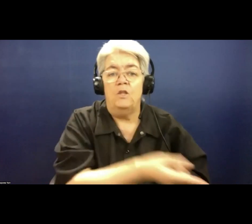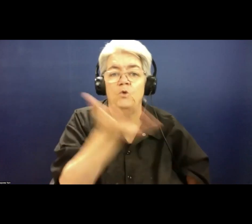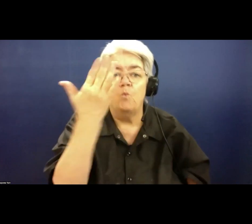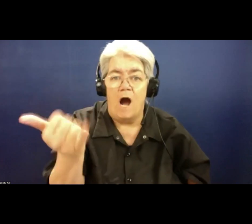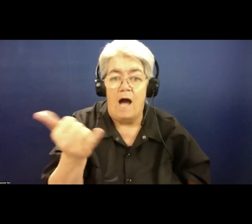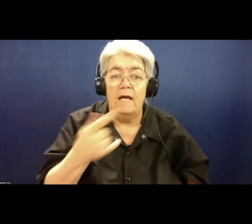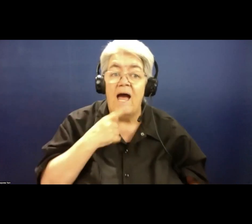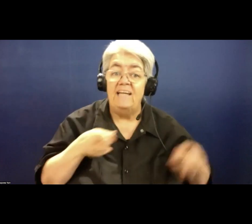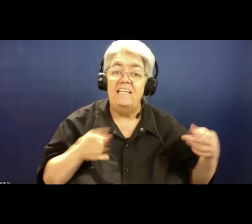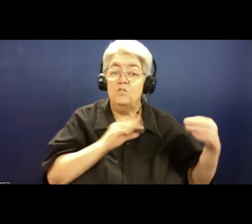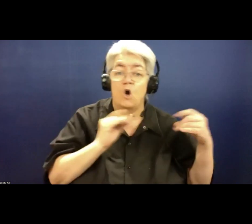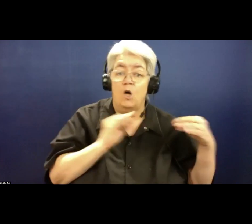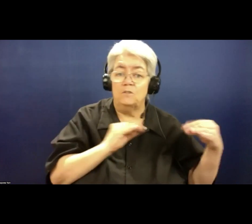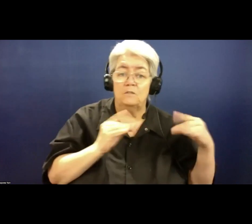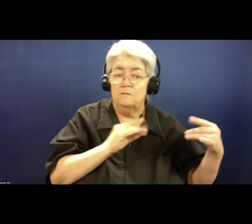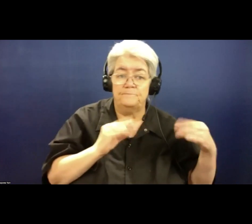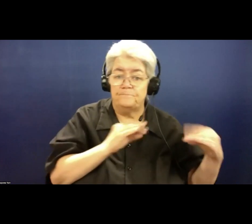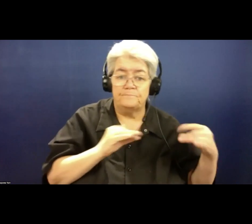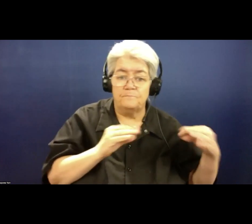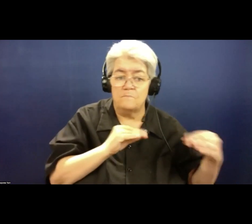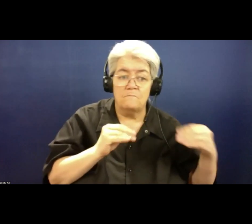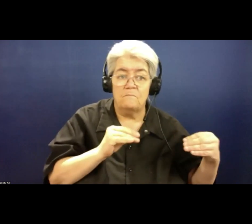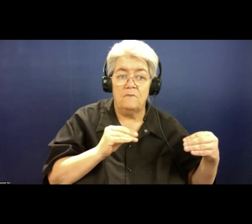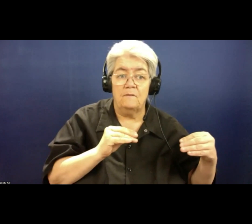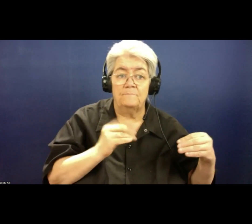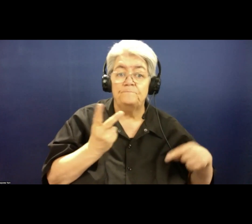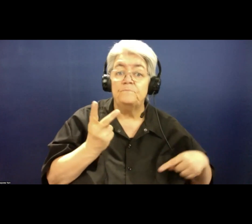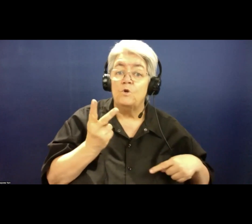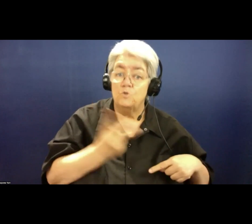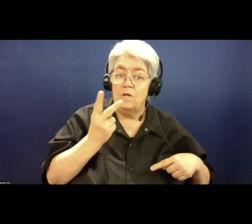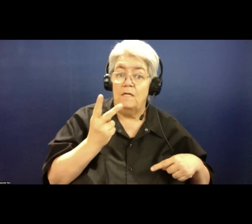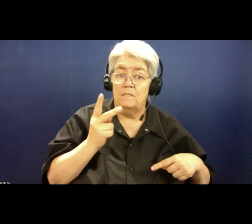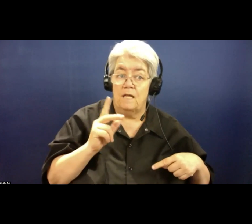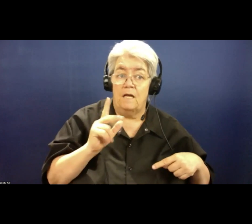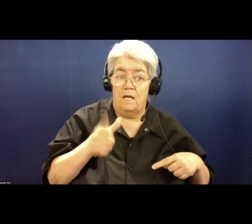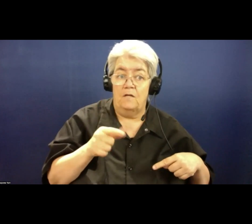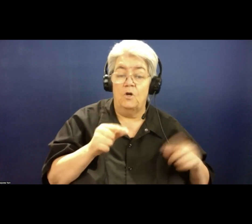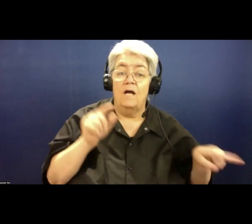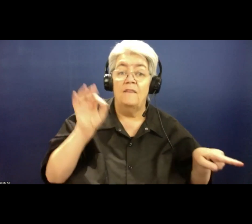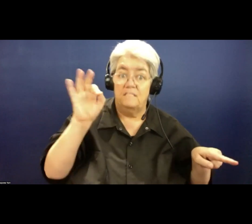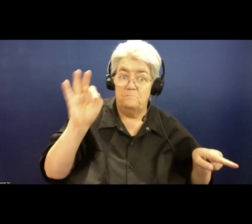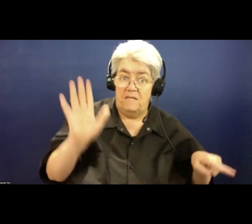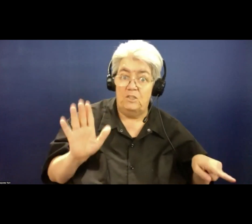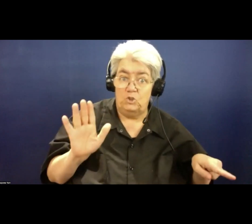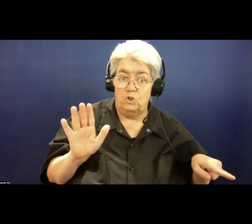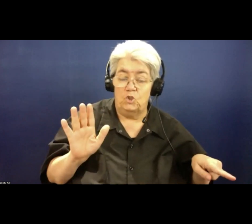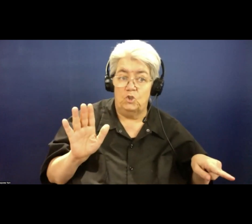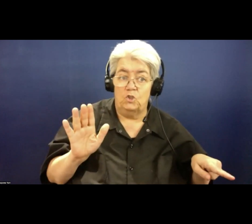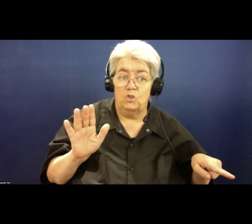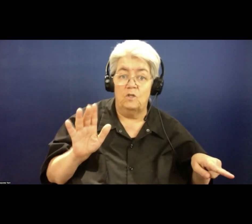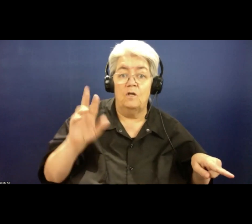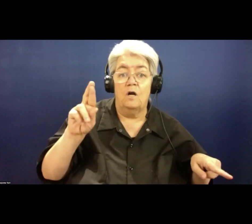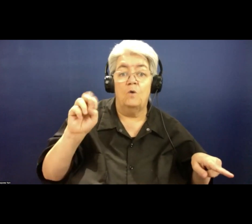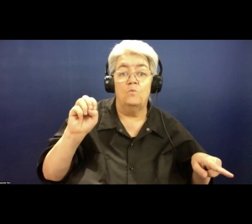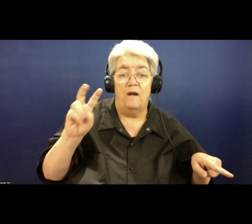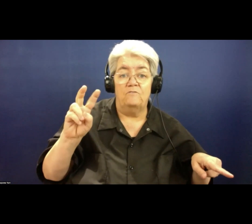it through with this man. And two days later, this minister of religion, the Reverend Alan